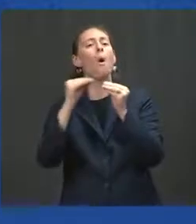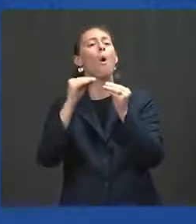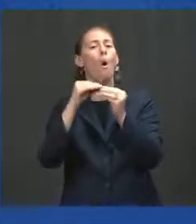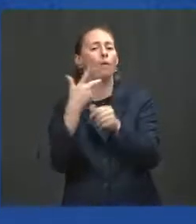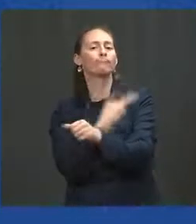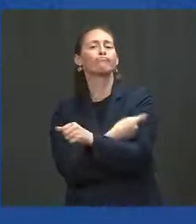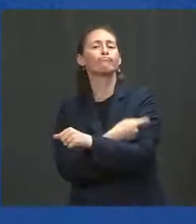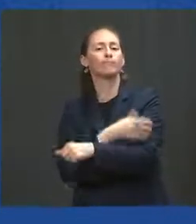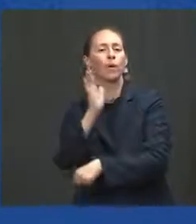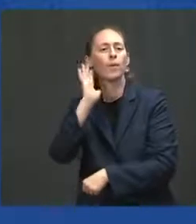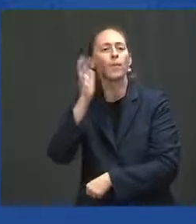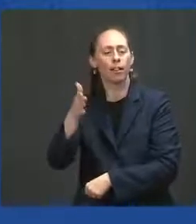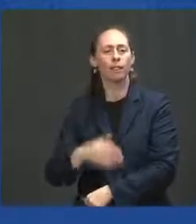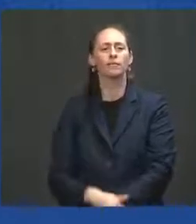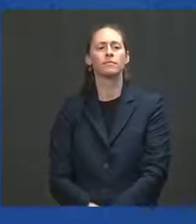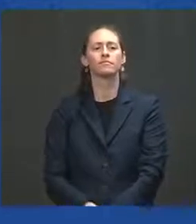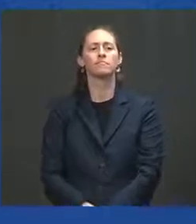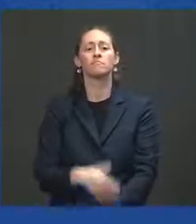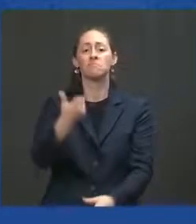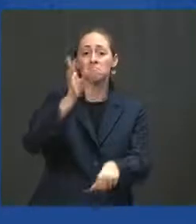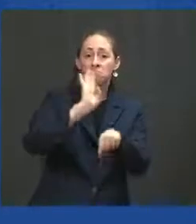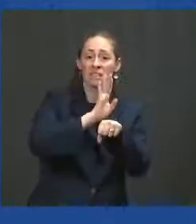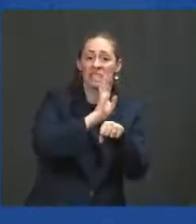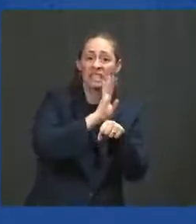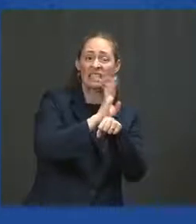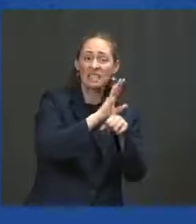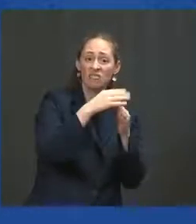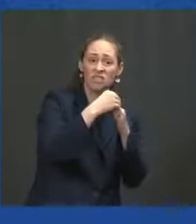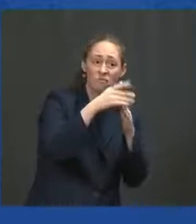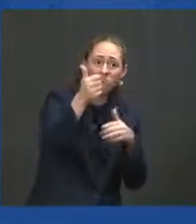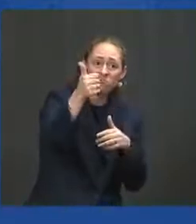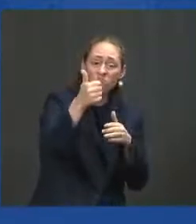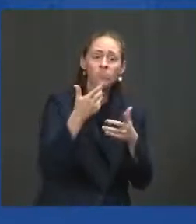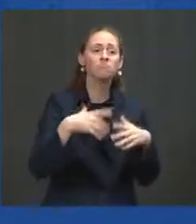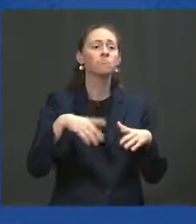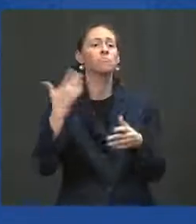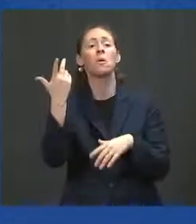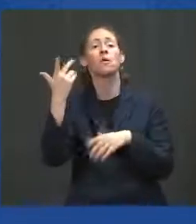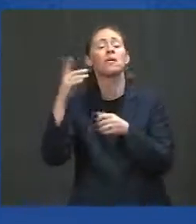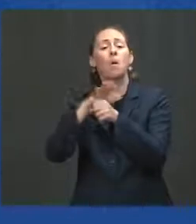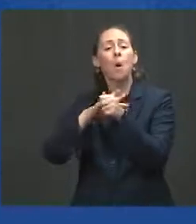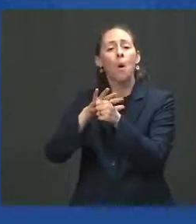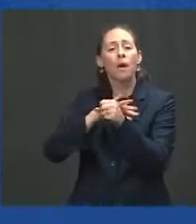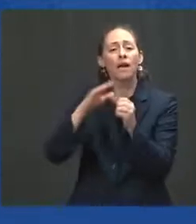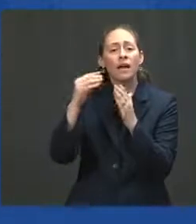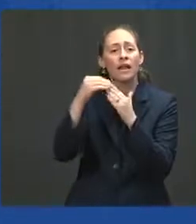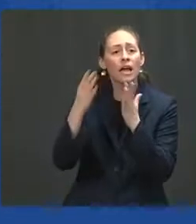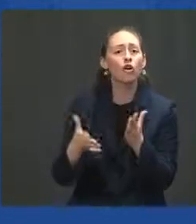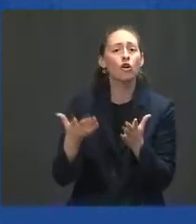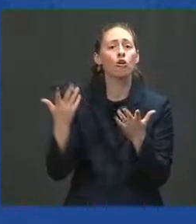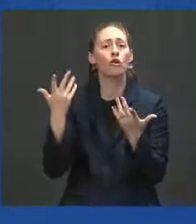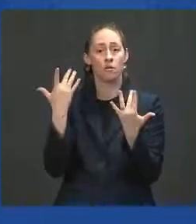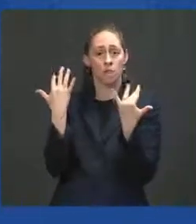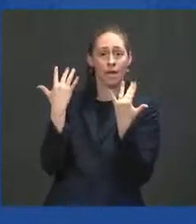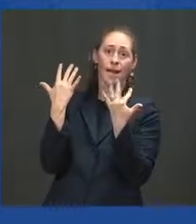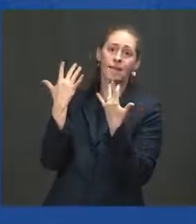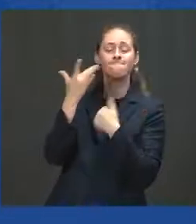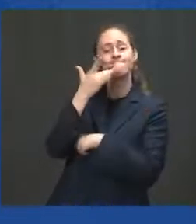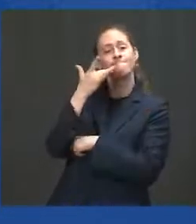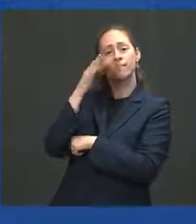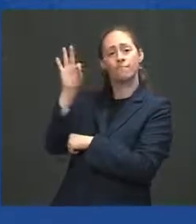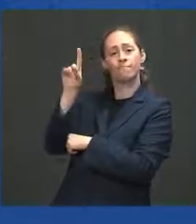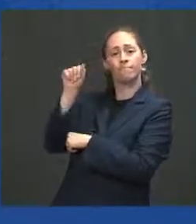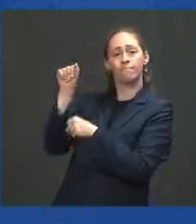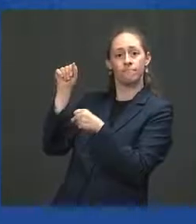leader, a nonprofit leader, a state or local leader who has been waiting for full FDA approval to require vaccinations,